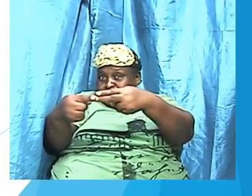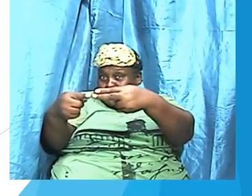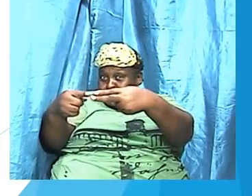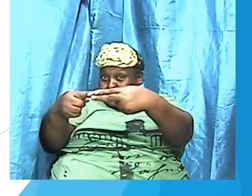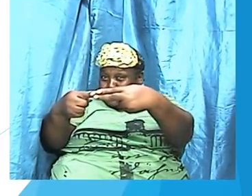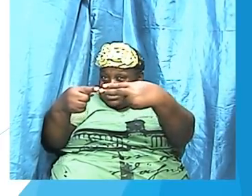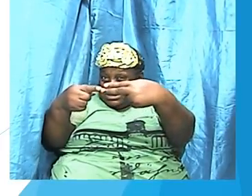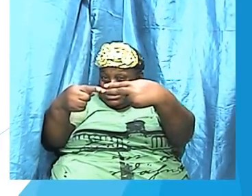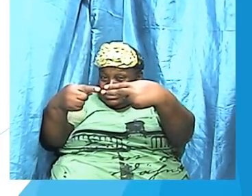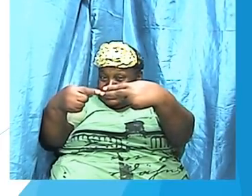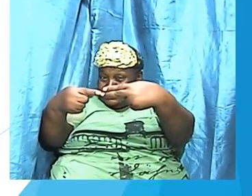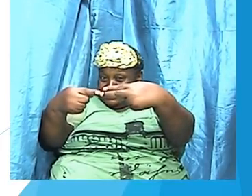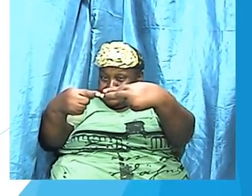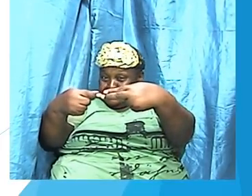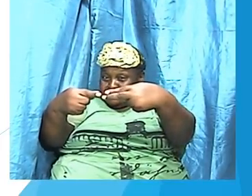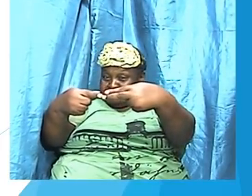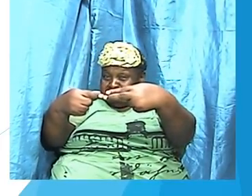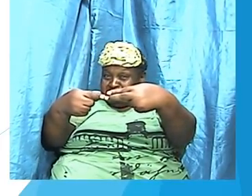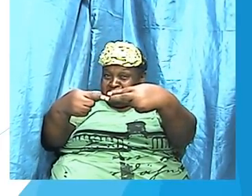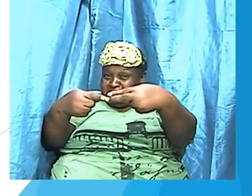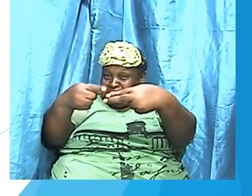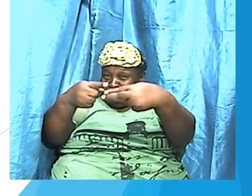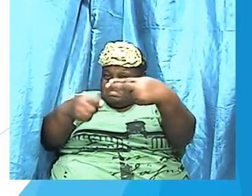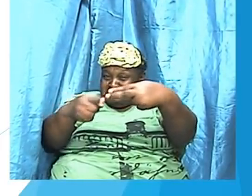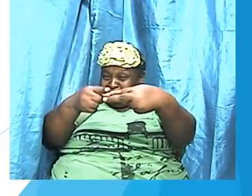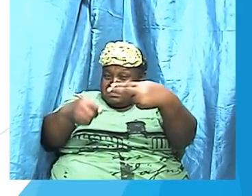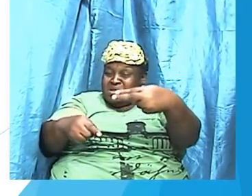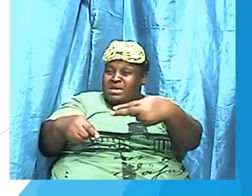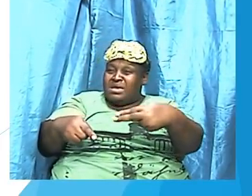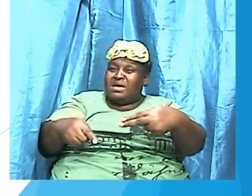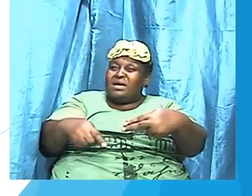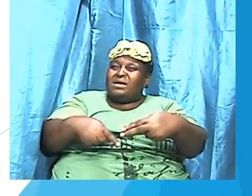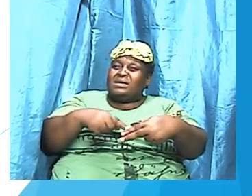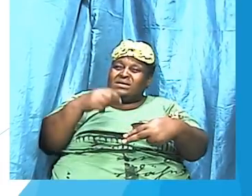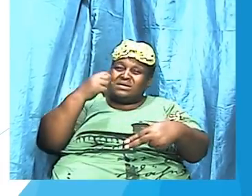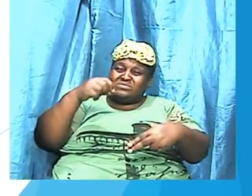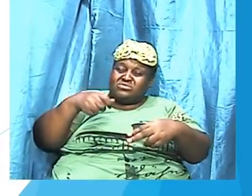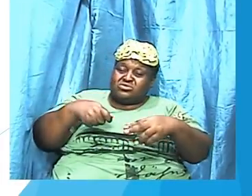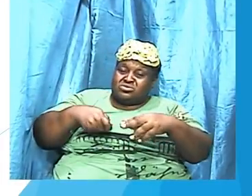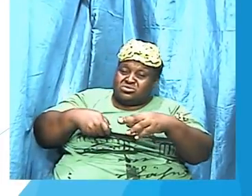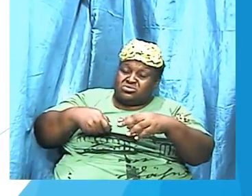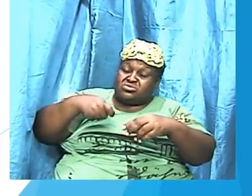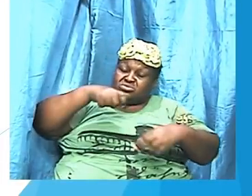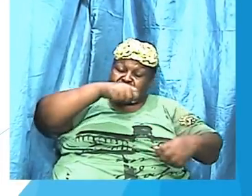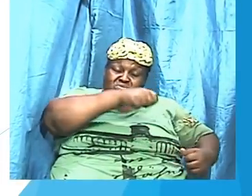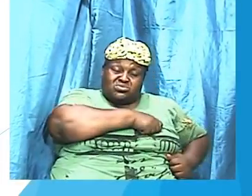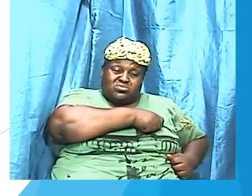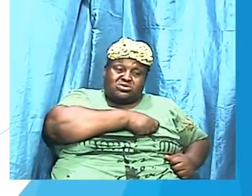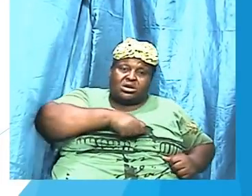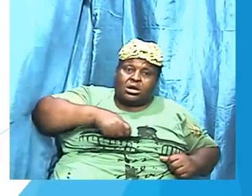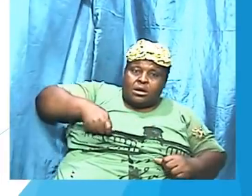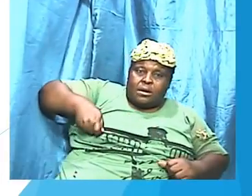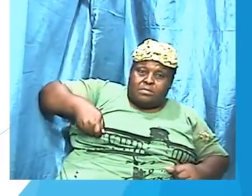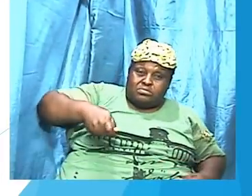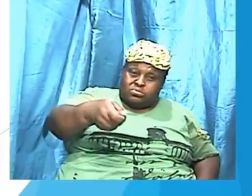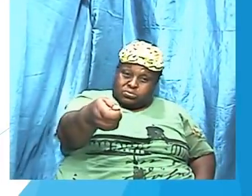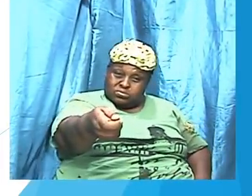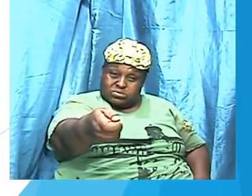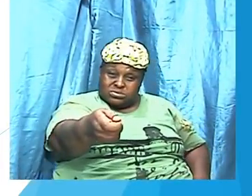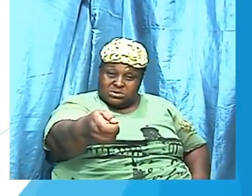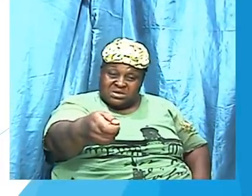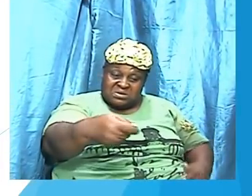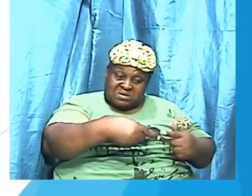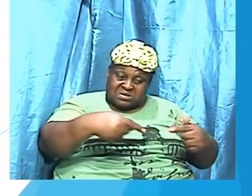hence if the soldiers push that blade into toe the enemy and wrench it or turn it